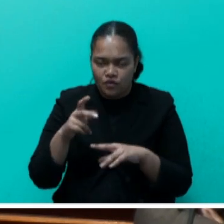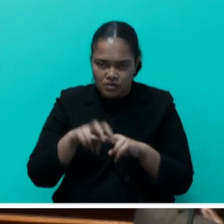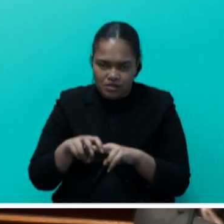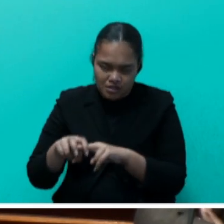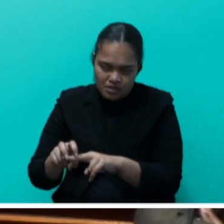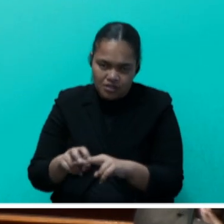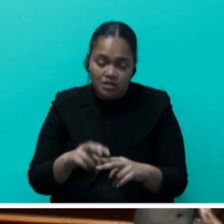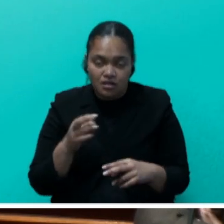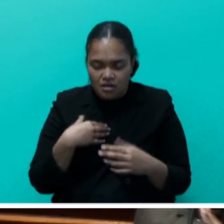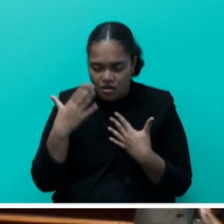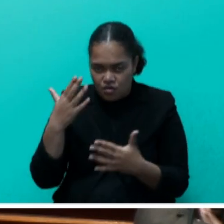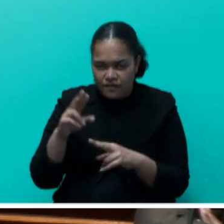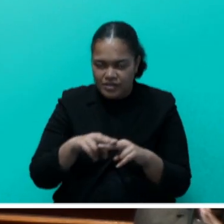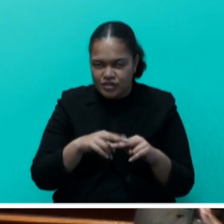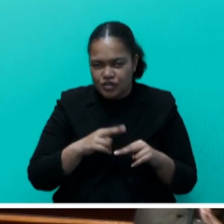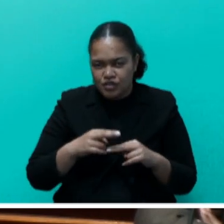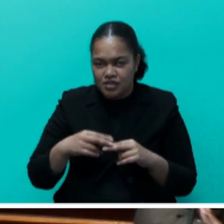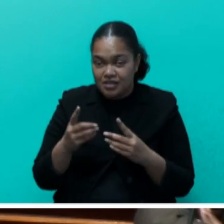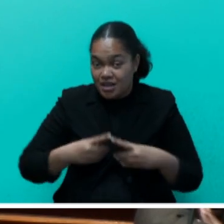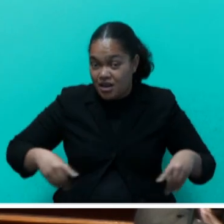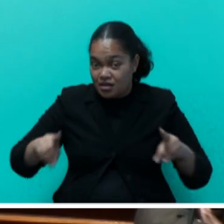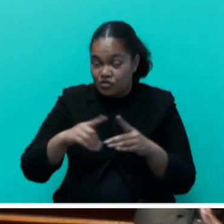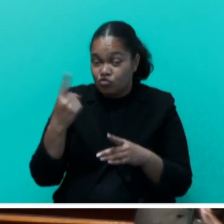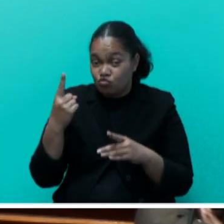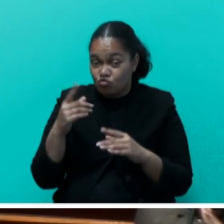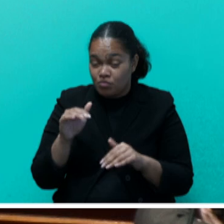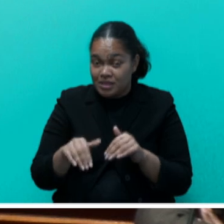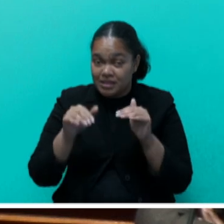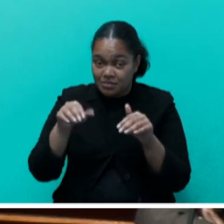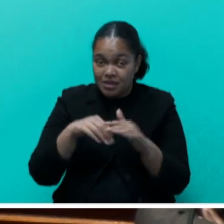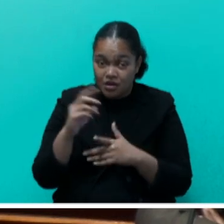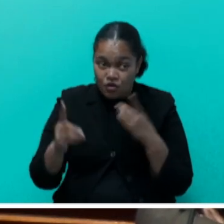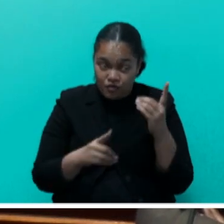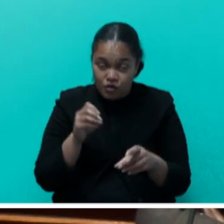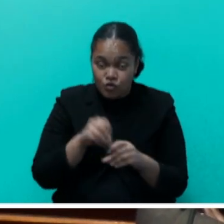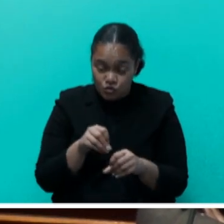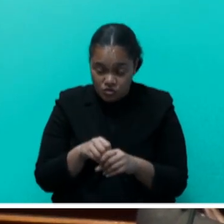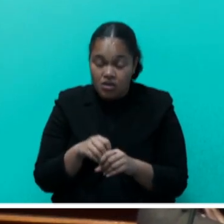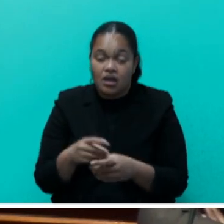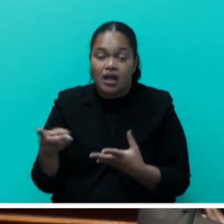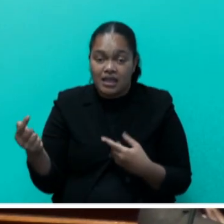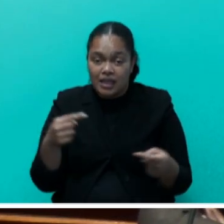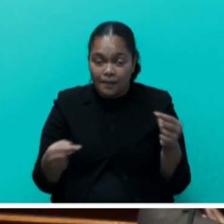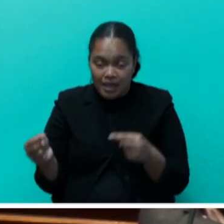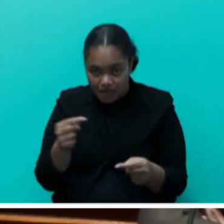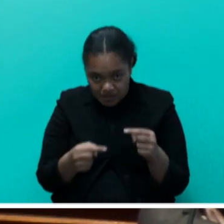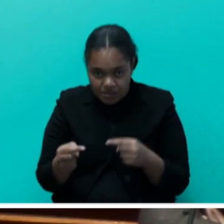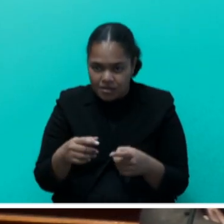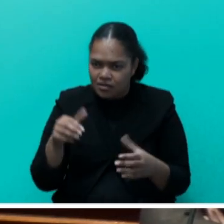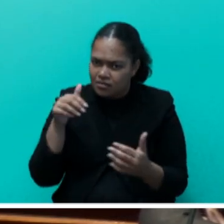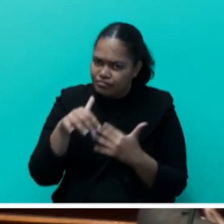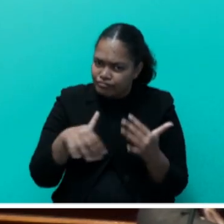acknowledge the Fiji delegation who actively participated in the conference sessions, including at the general debate, the interactive dialogues,